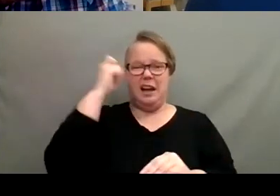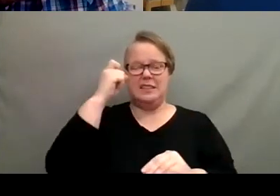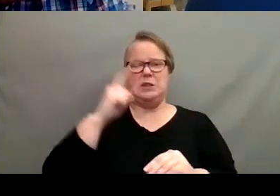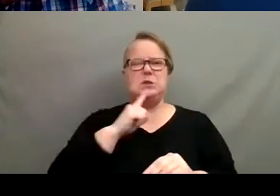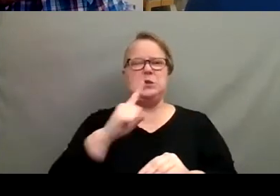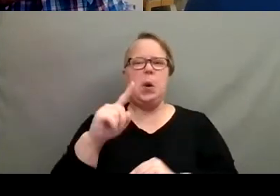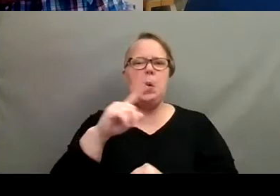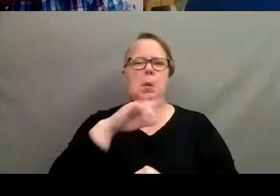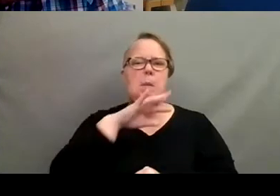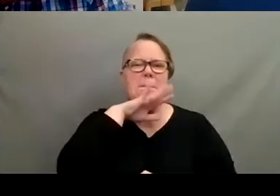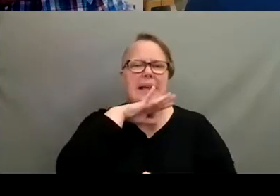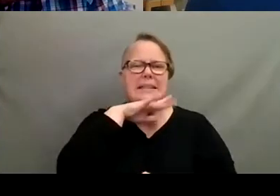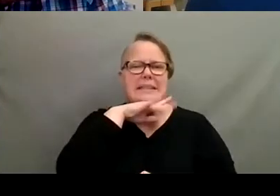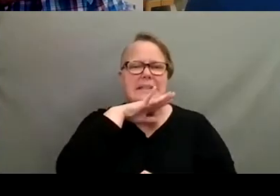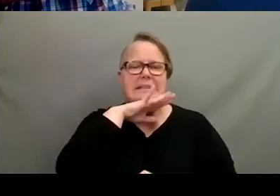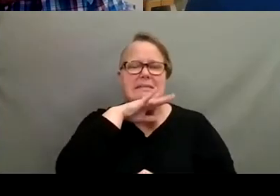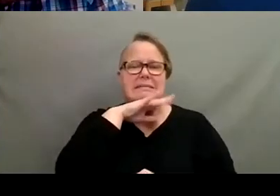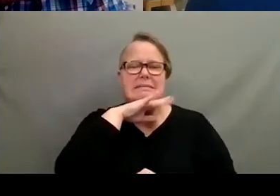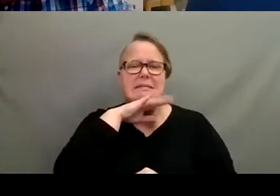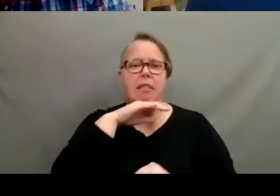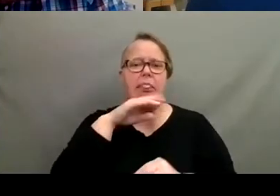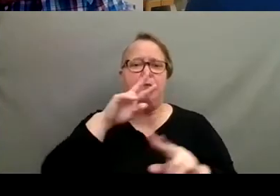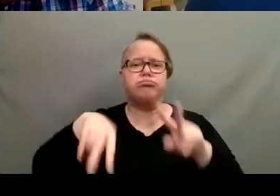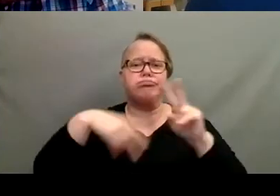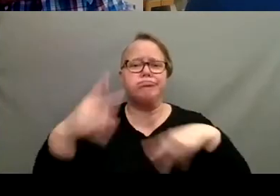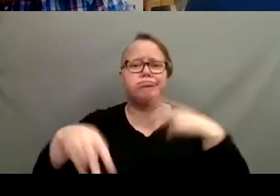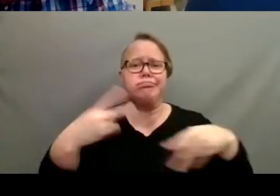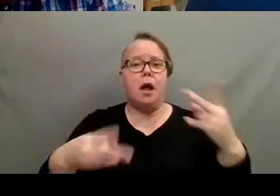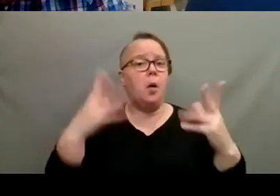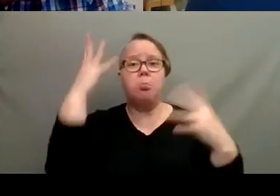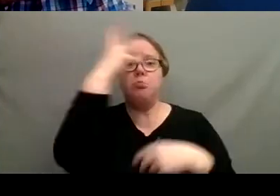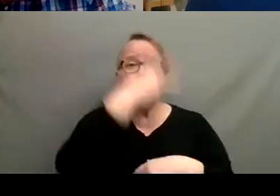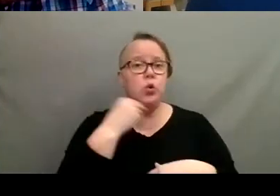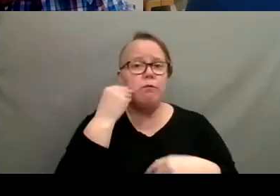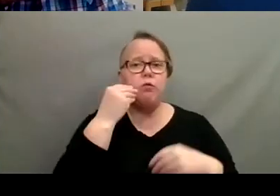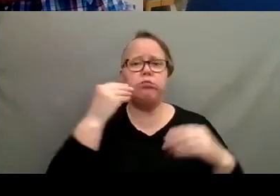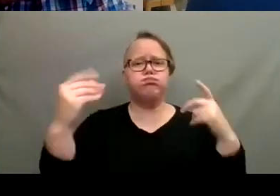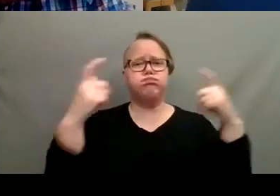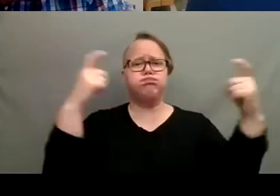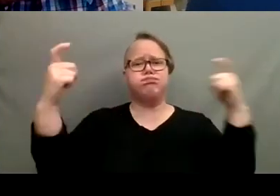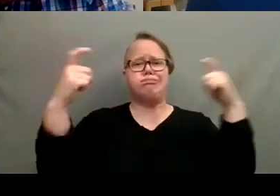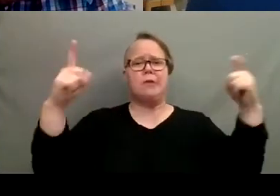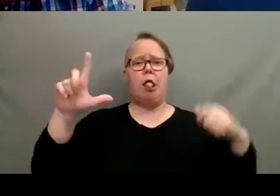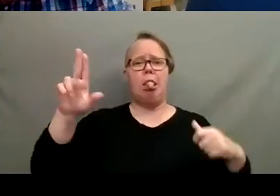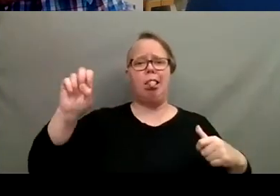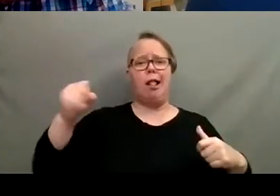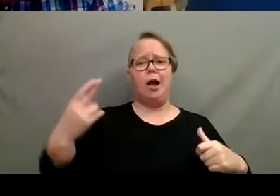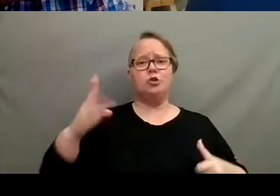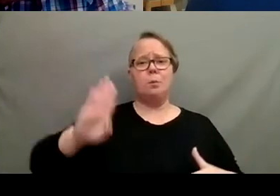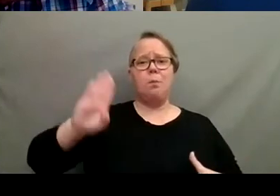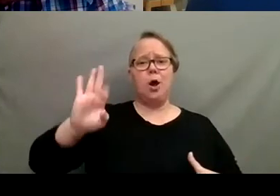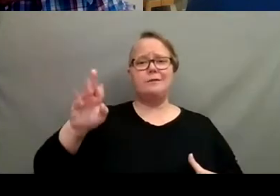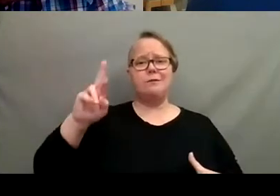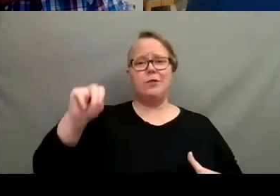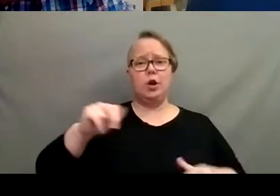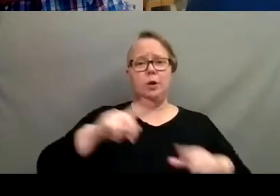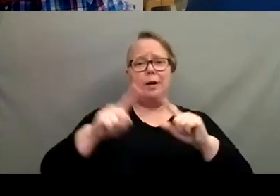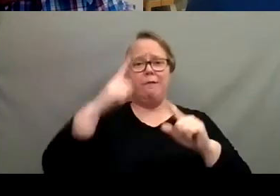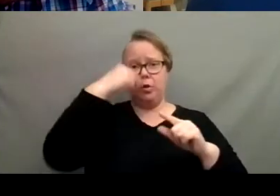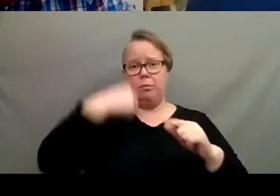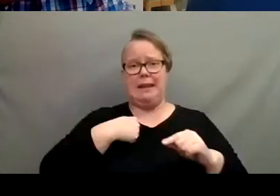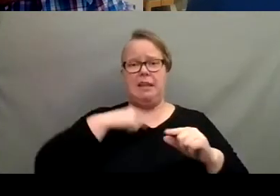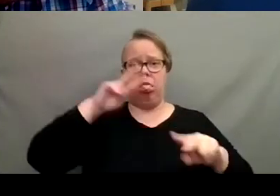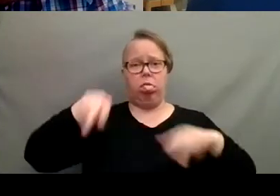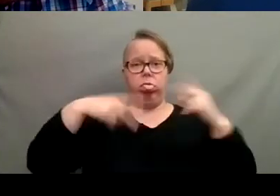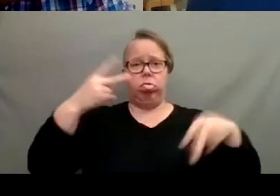messy as a houseplant. They shed, they're beautiful, like a big lush Boston fern. But for me, they just, they drop a lot